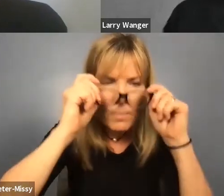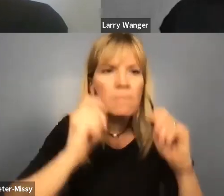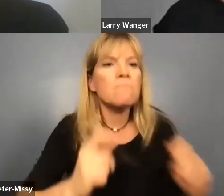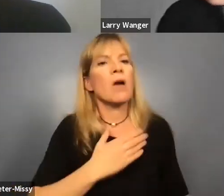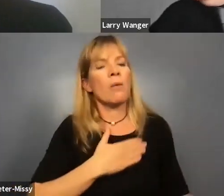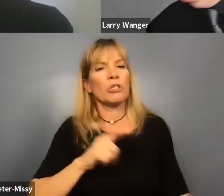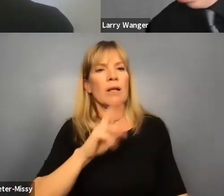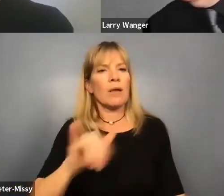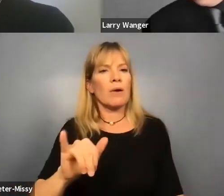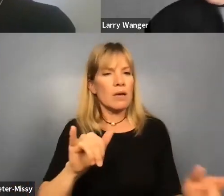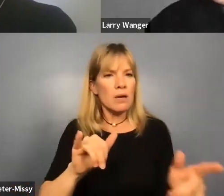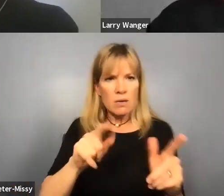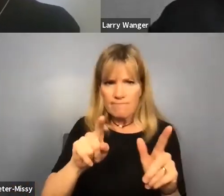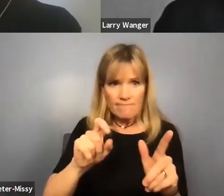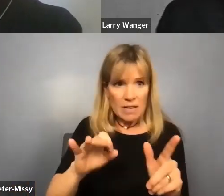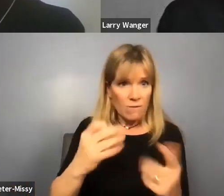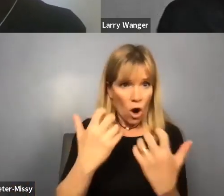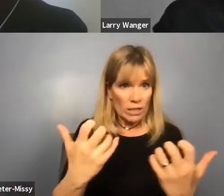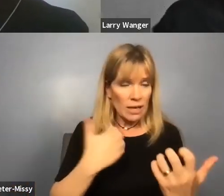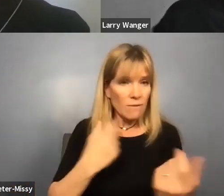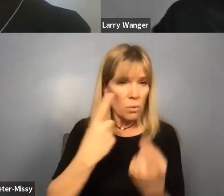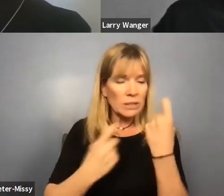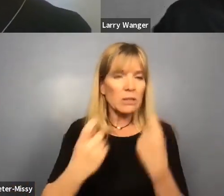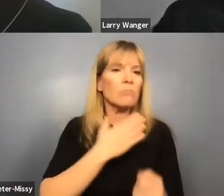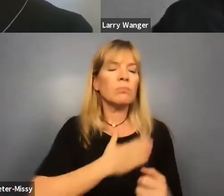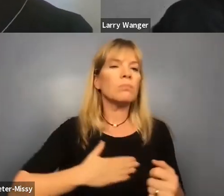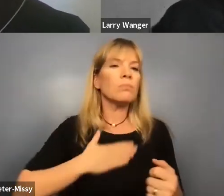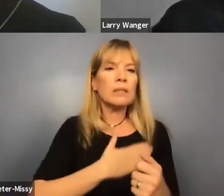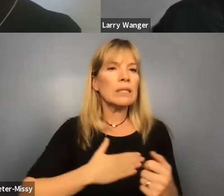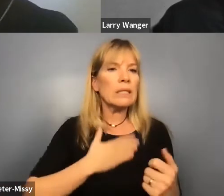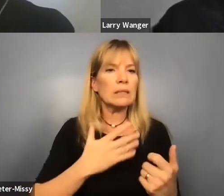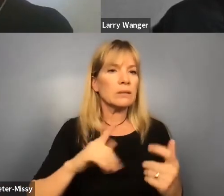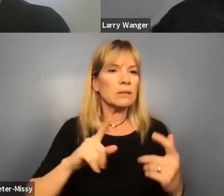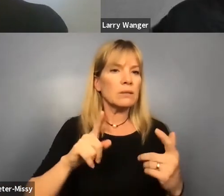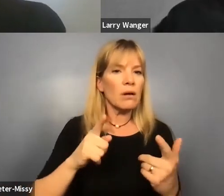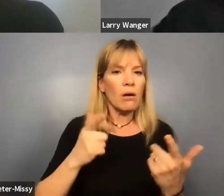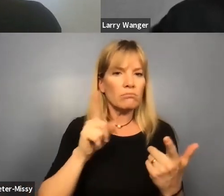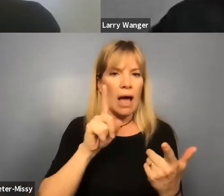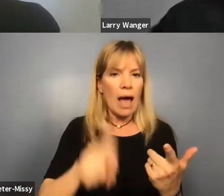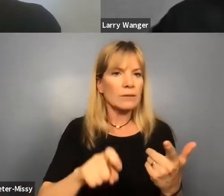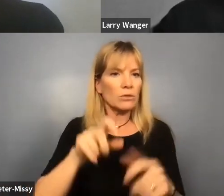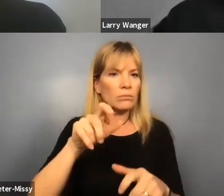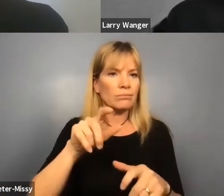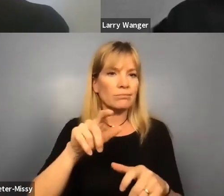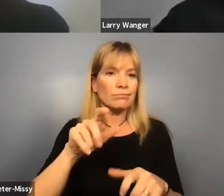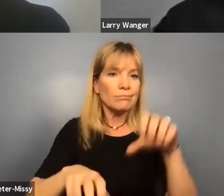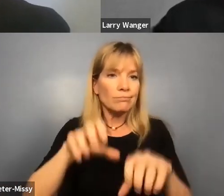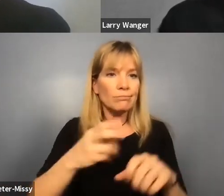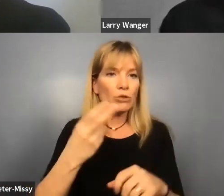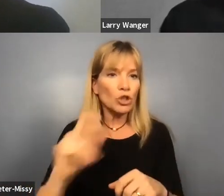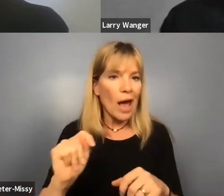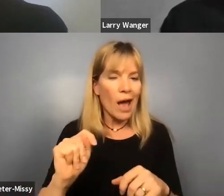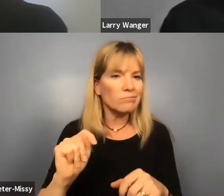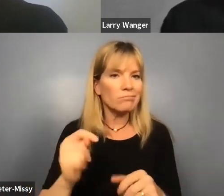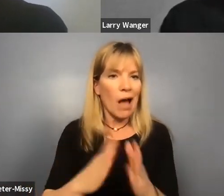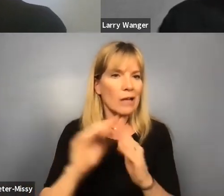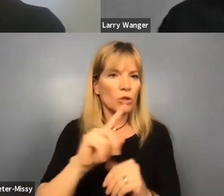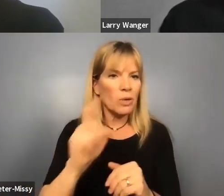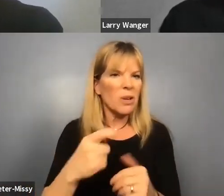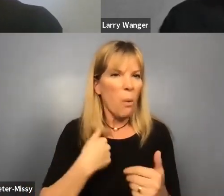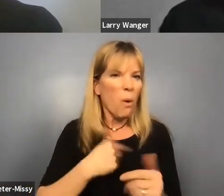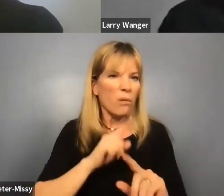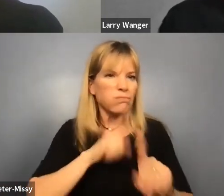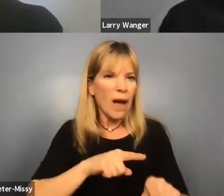For the audience, if you have any questions, please start dropping them in the chat. Um, we'll start taking questions briefly.